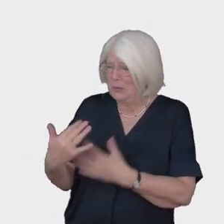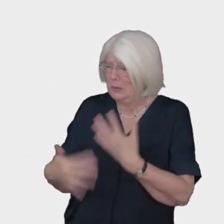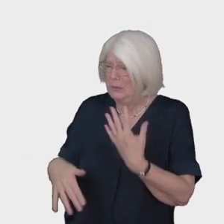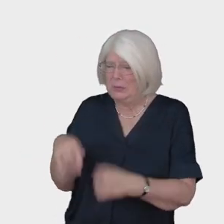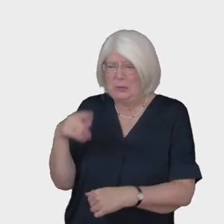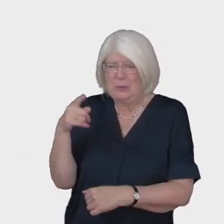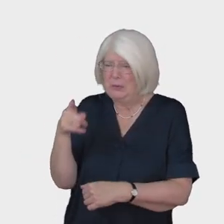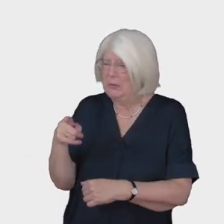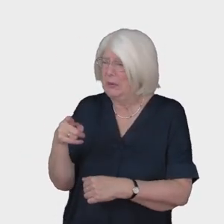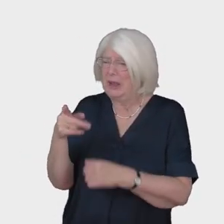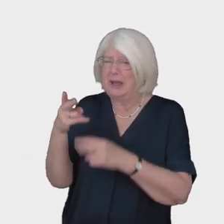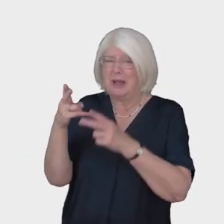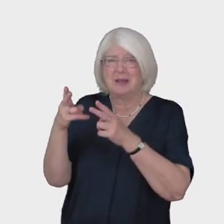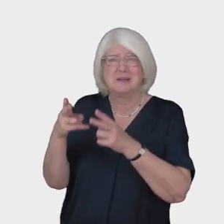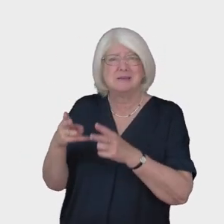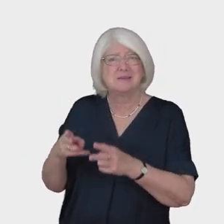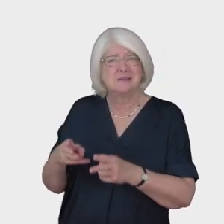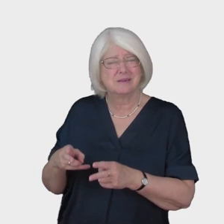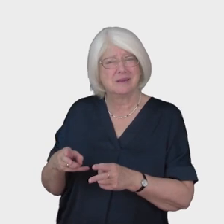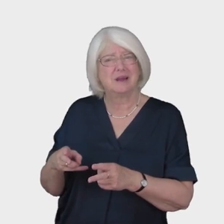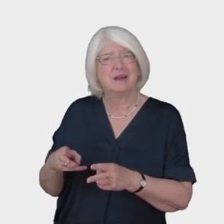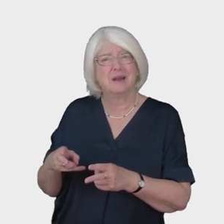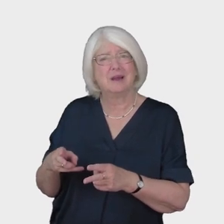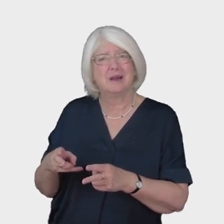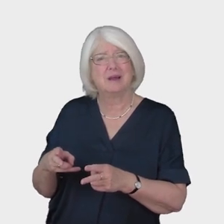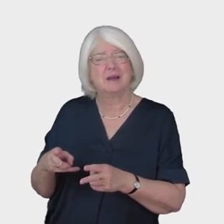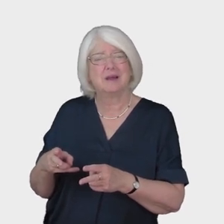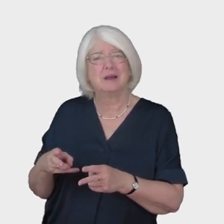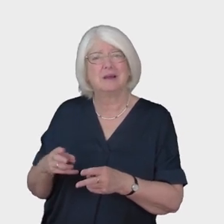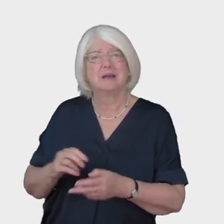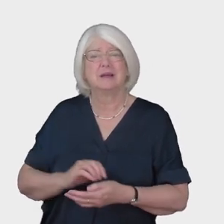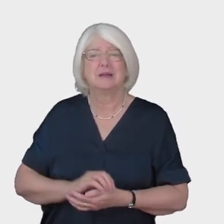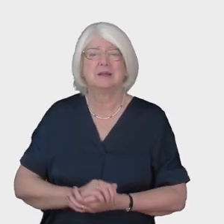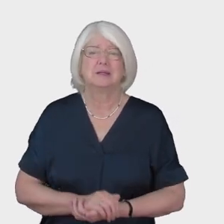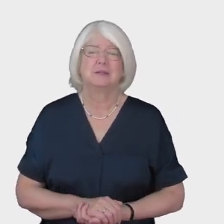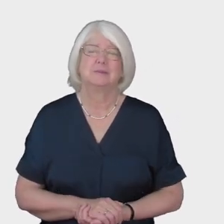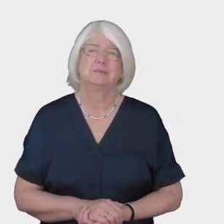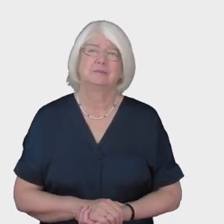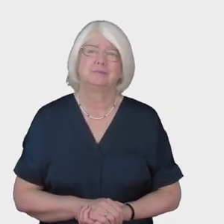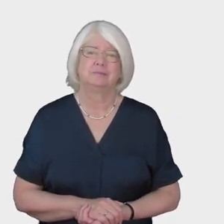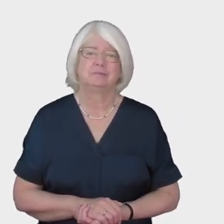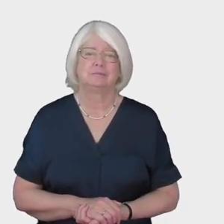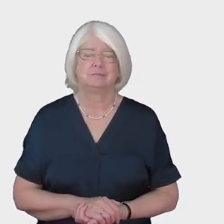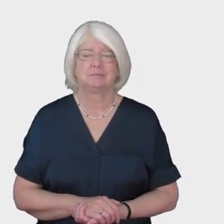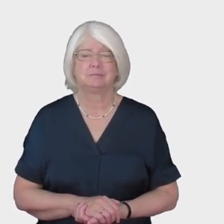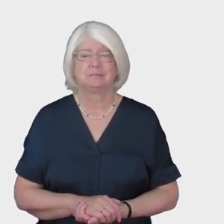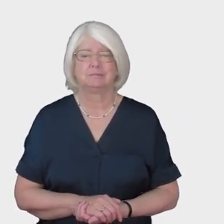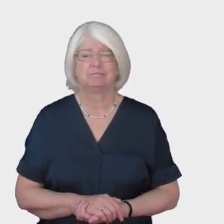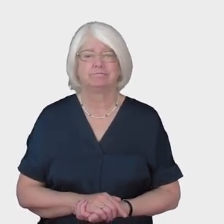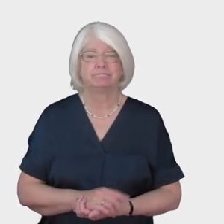Love Unknown. The hobbies of physician,